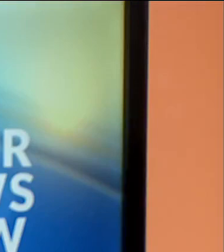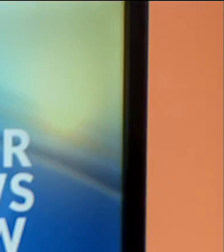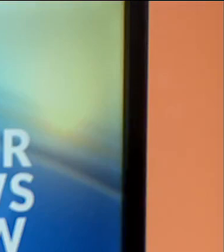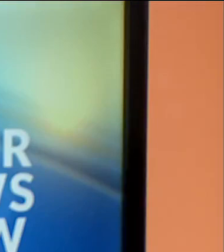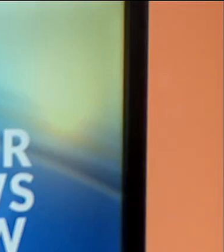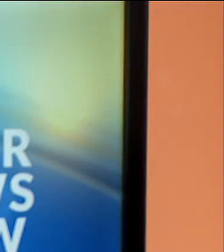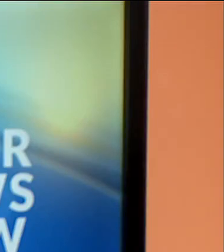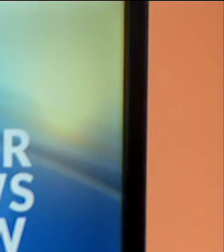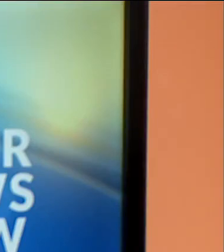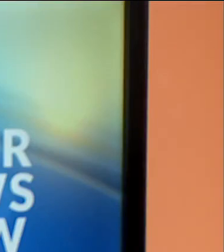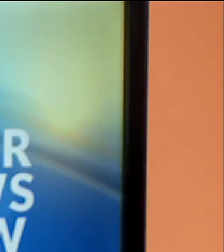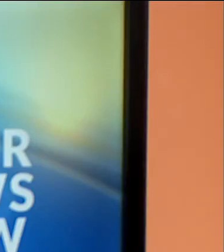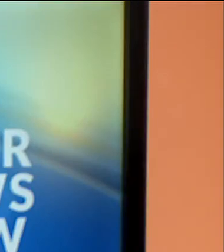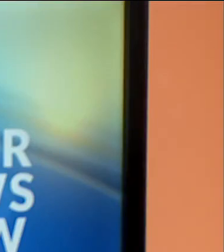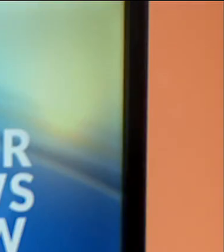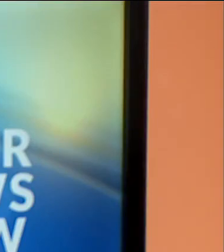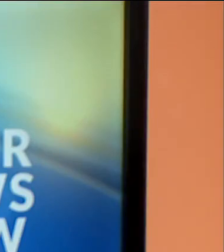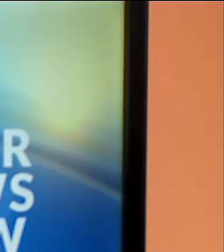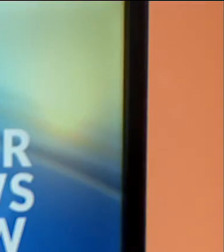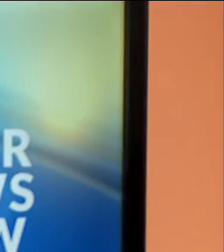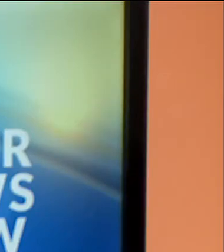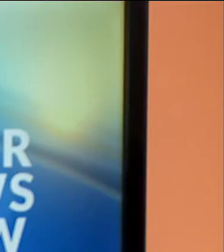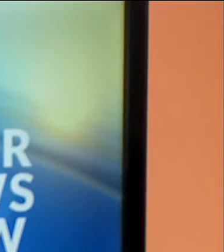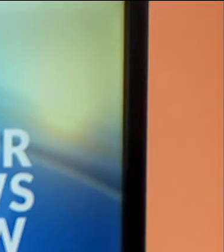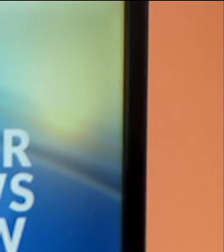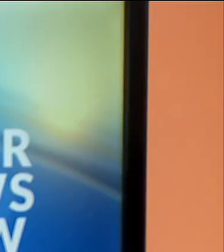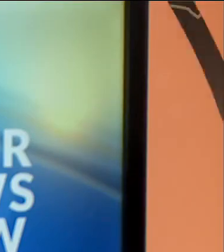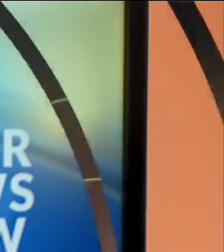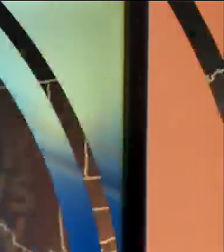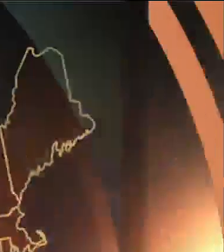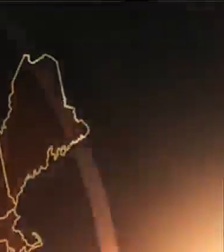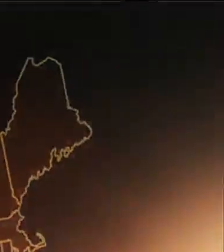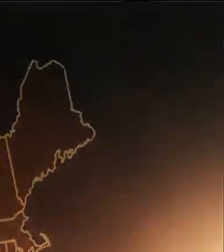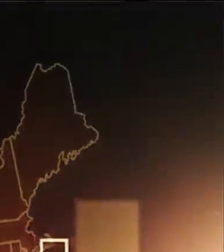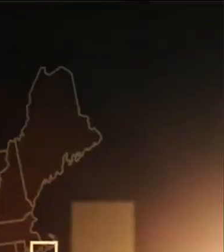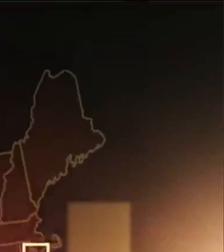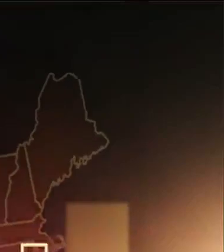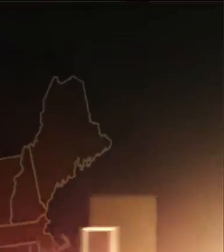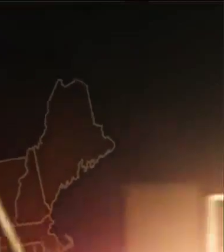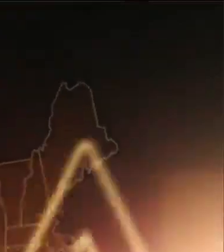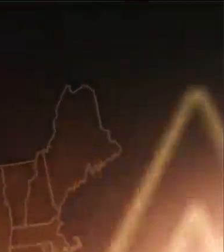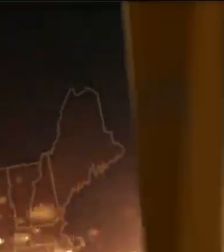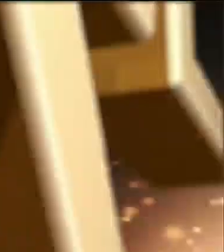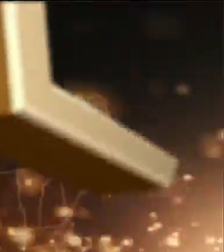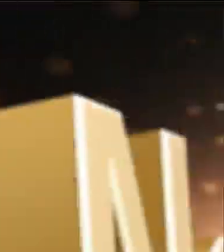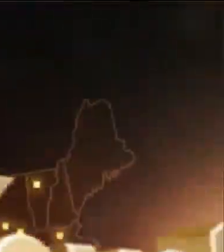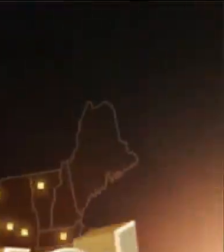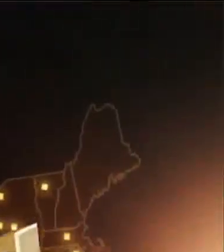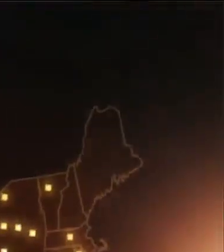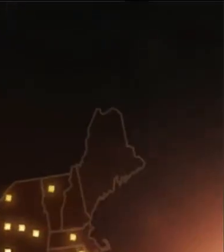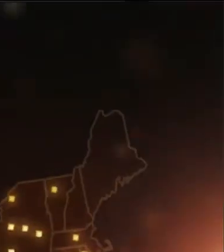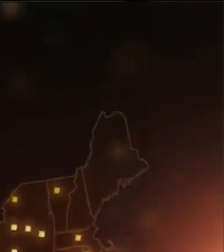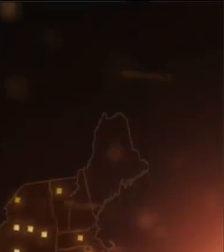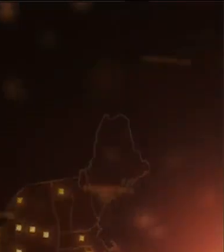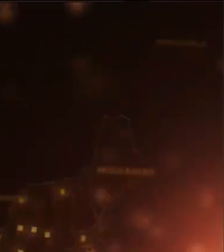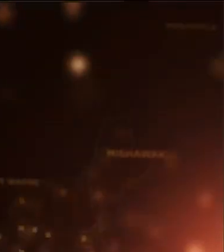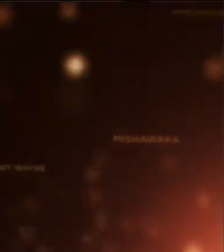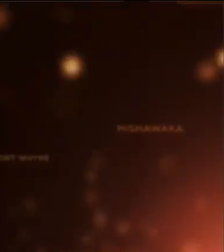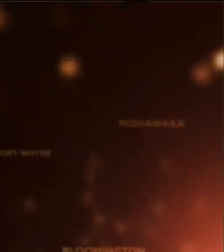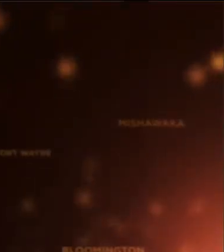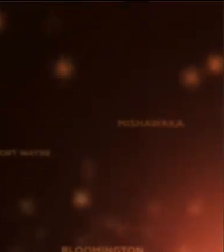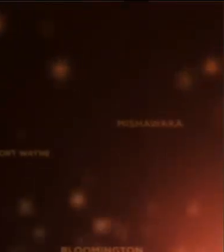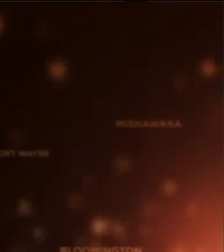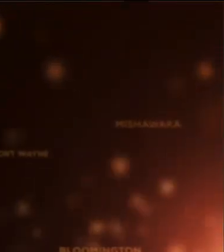Indy News app. For now, let's return to your local broadcast. We'll be right back.